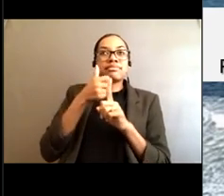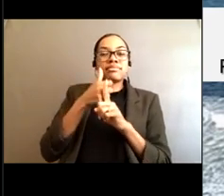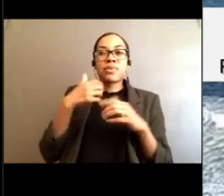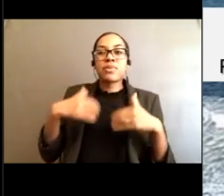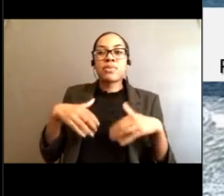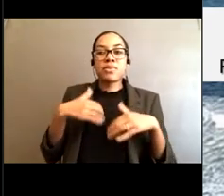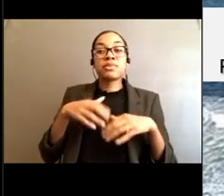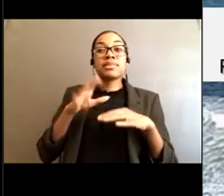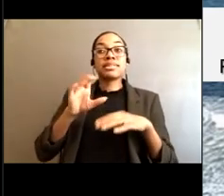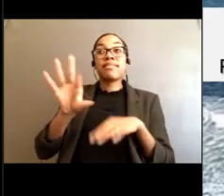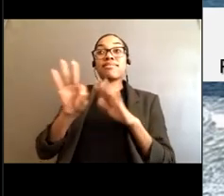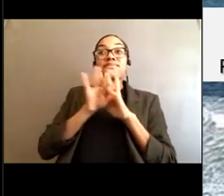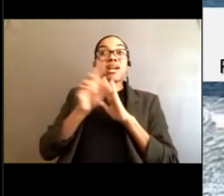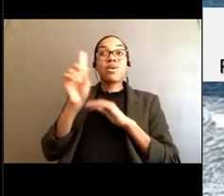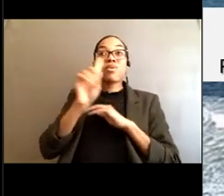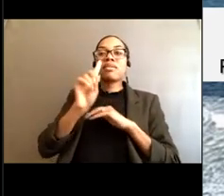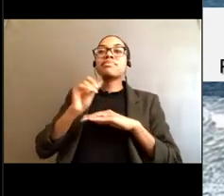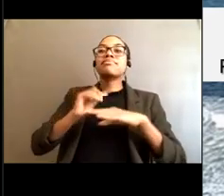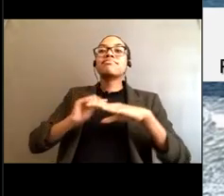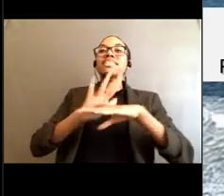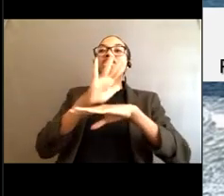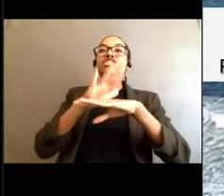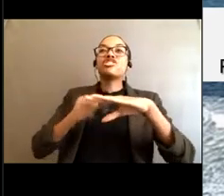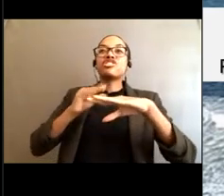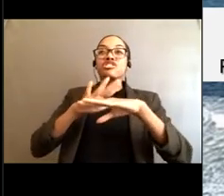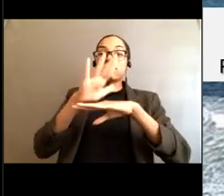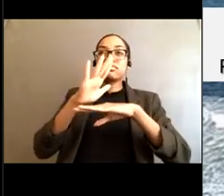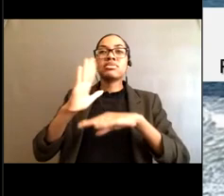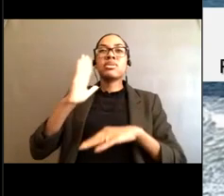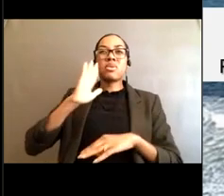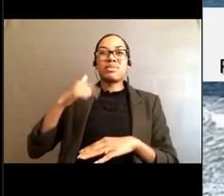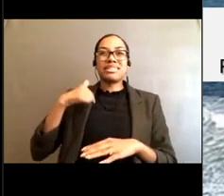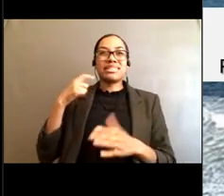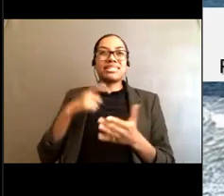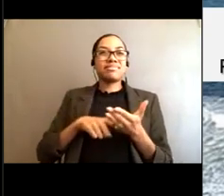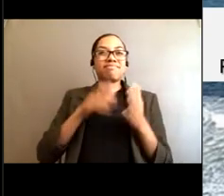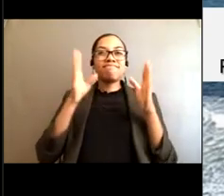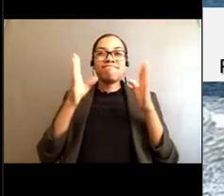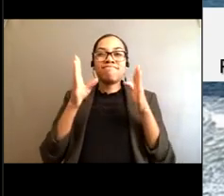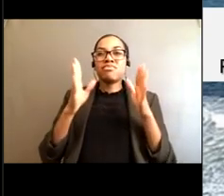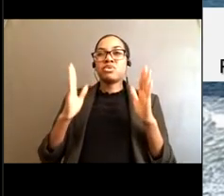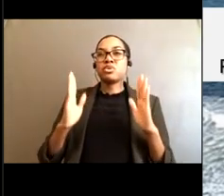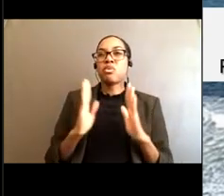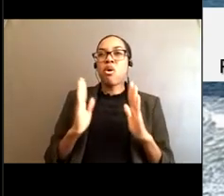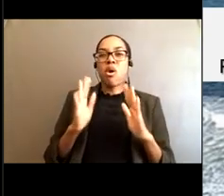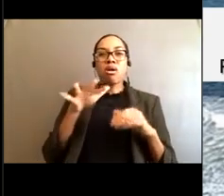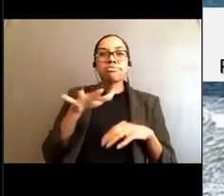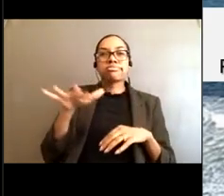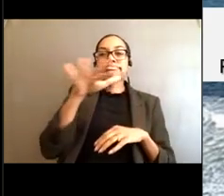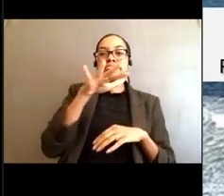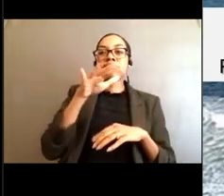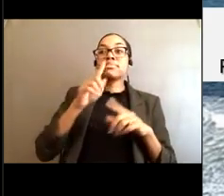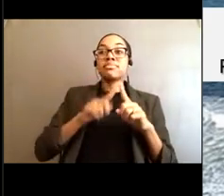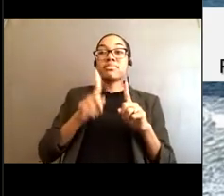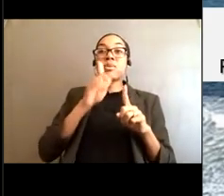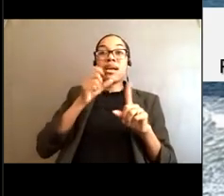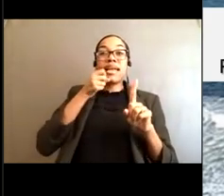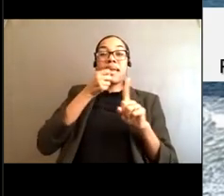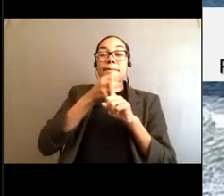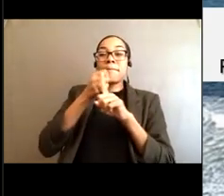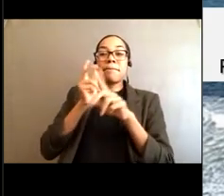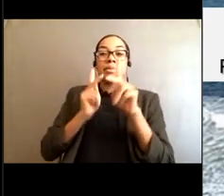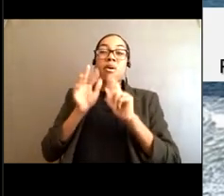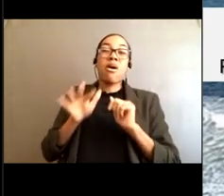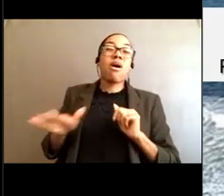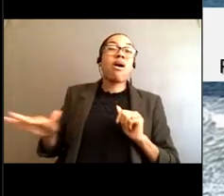even though they're in a small area, they have significant implications to people all across our country. Because if you think